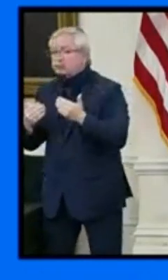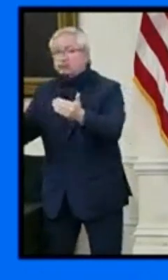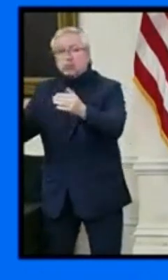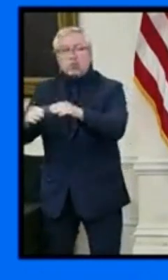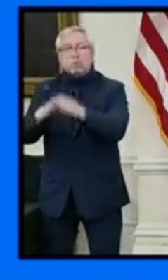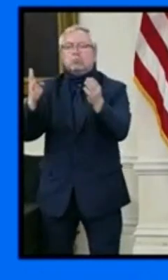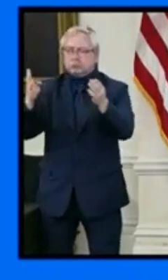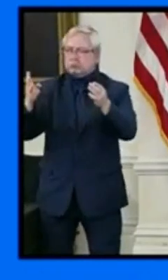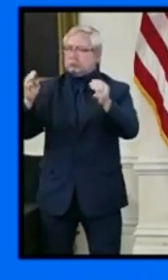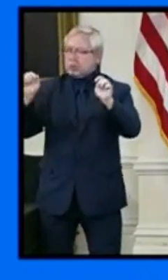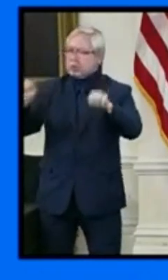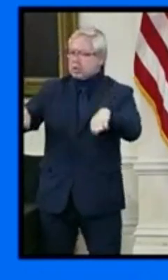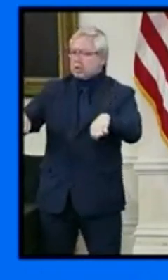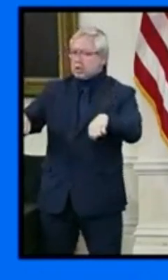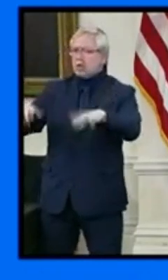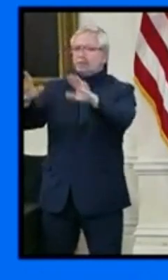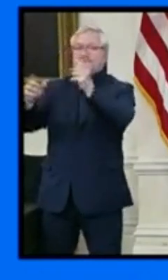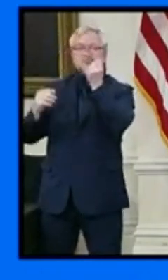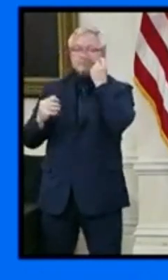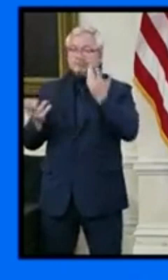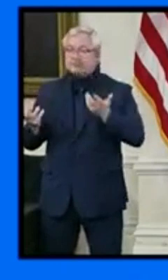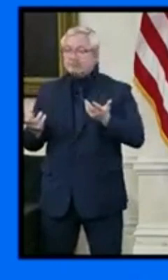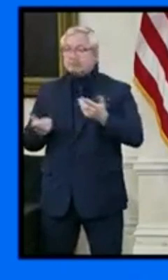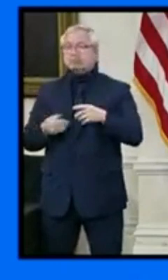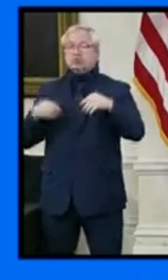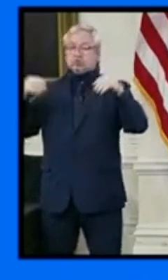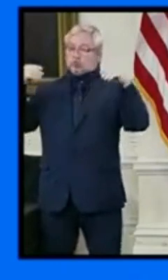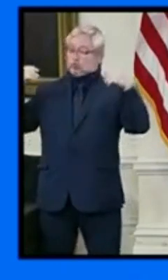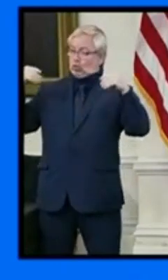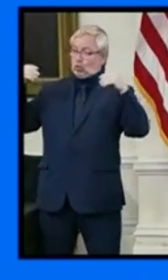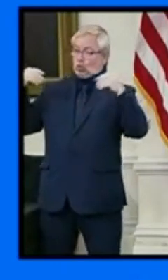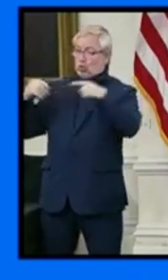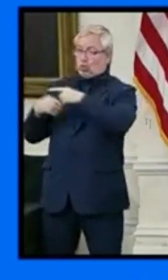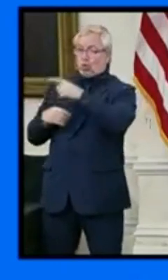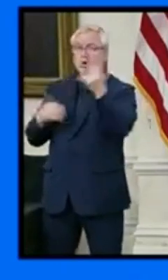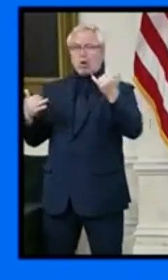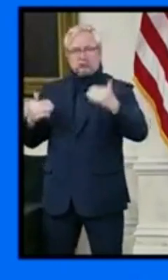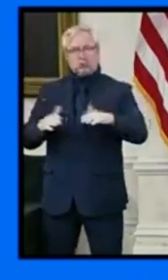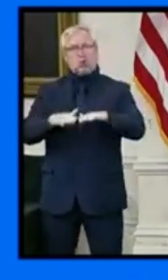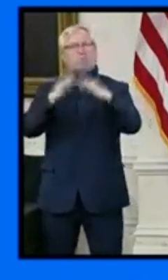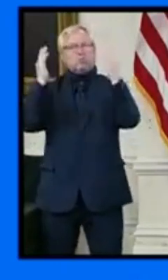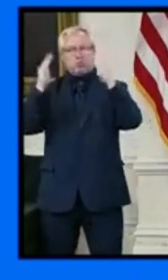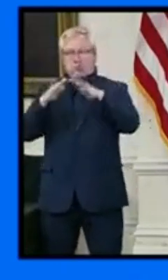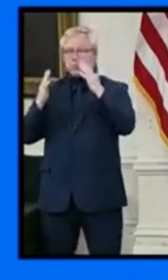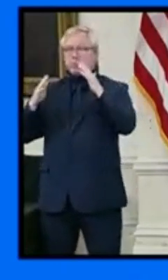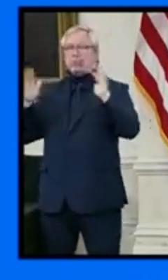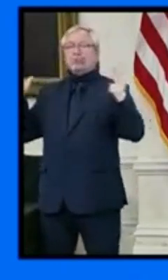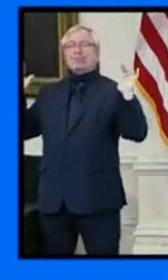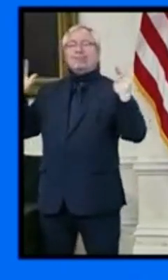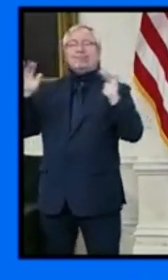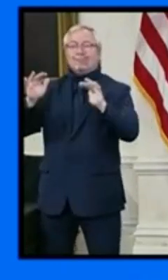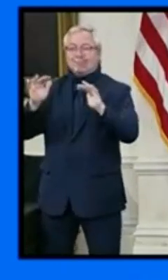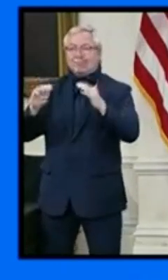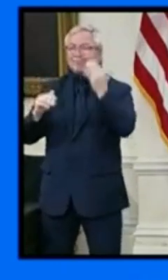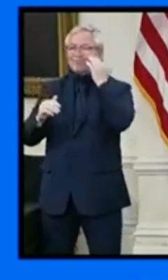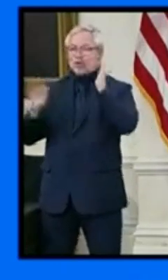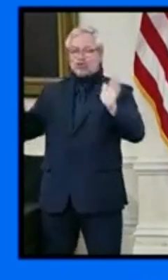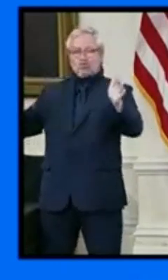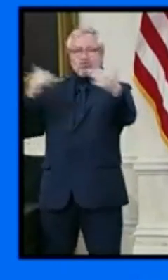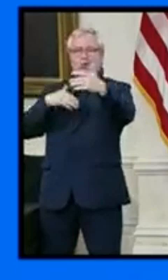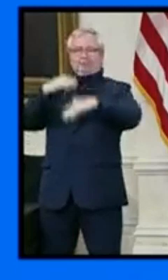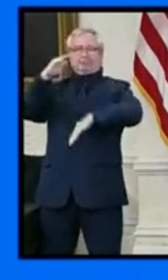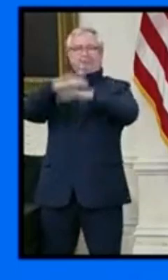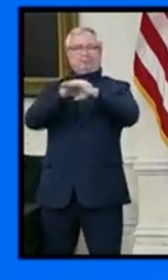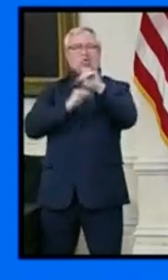Retail stores in Maryland may reopen with up to 50 percent capacity and with strong social